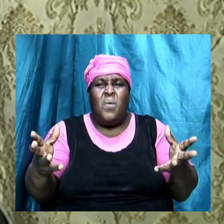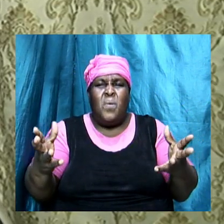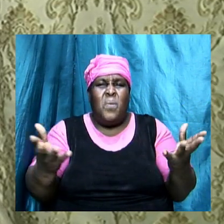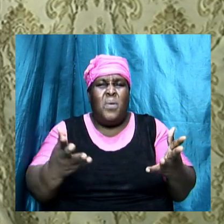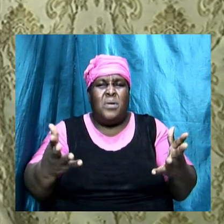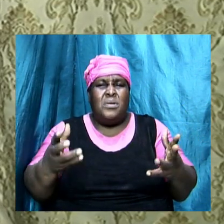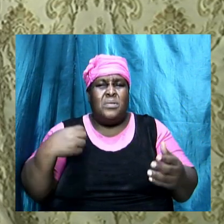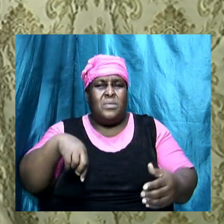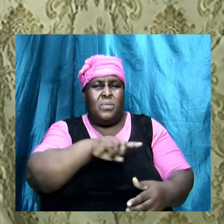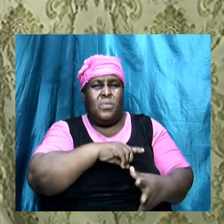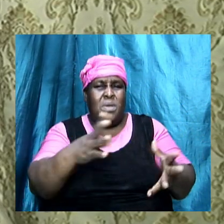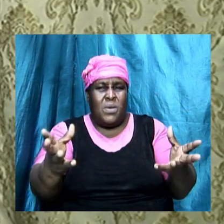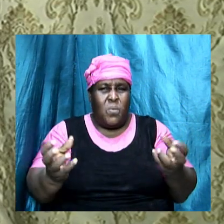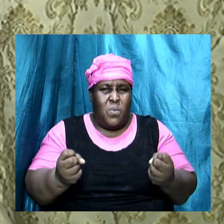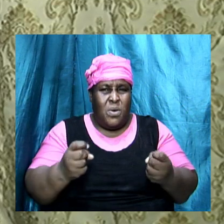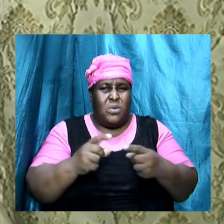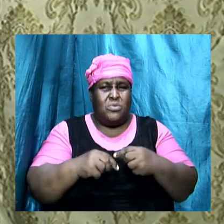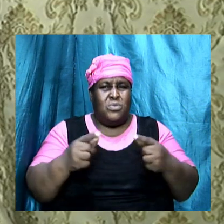forgiveness